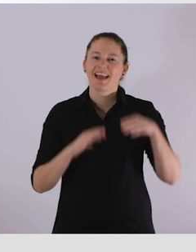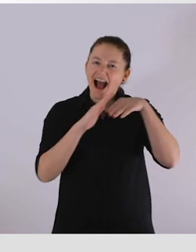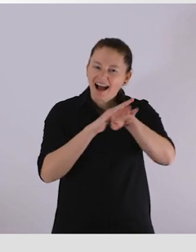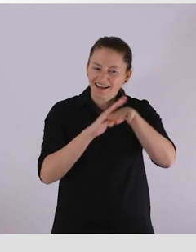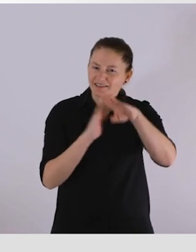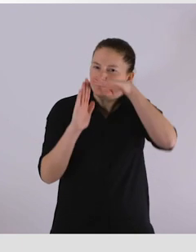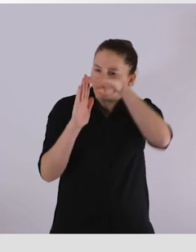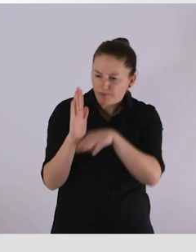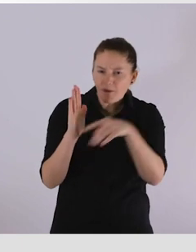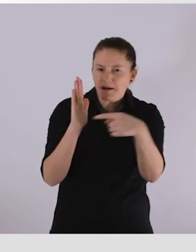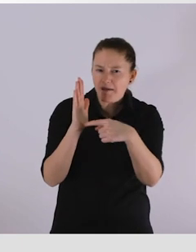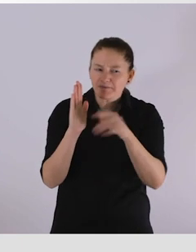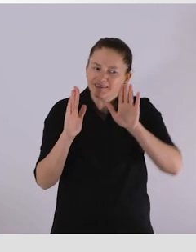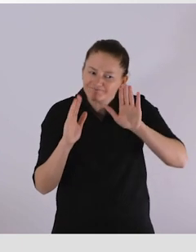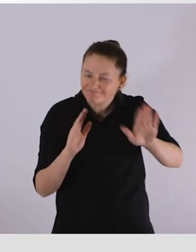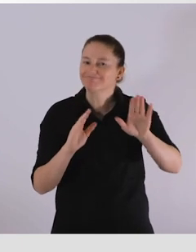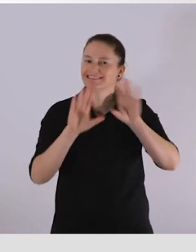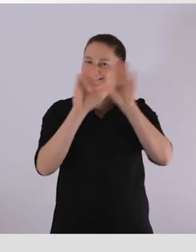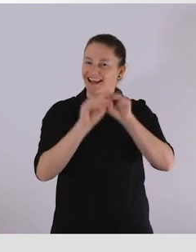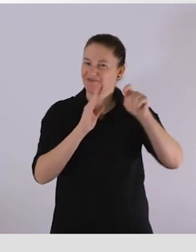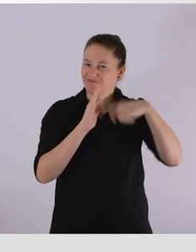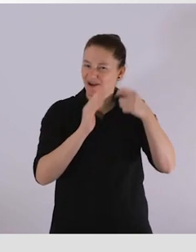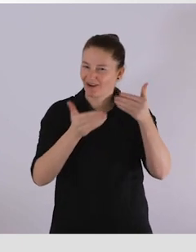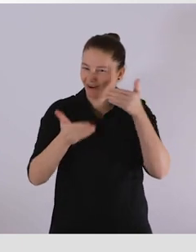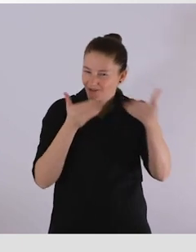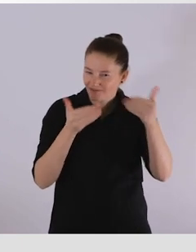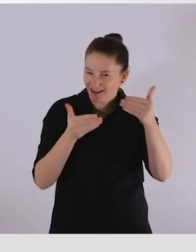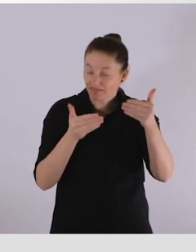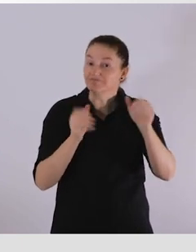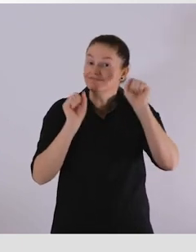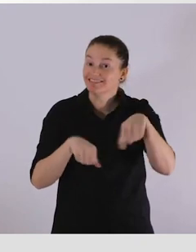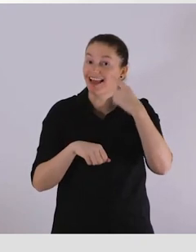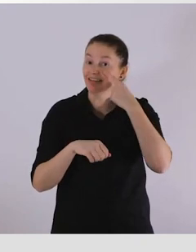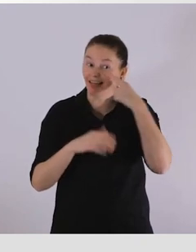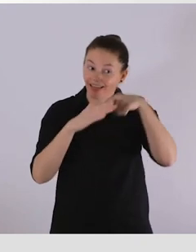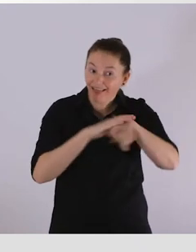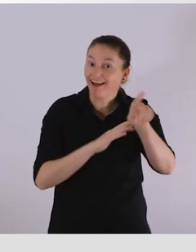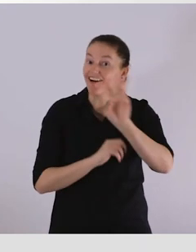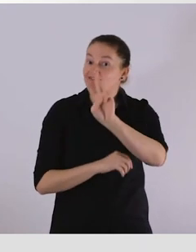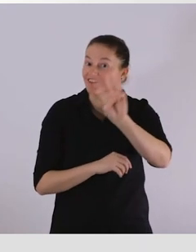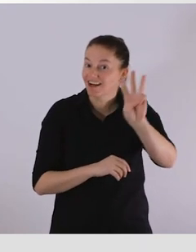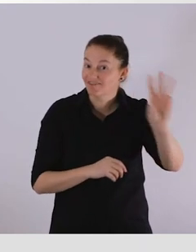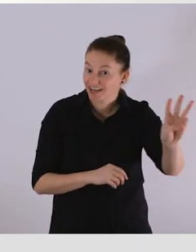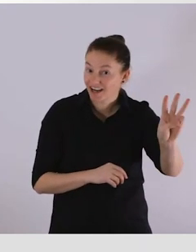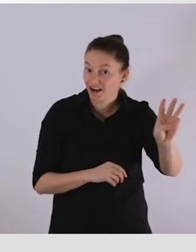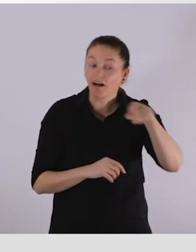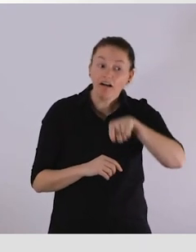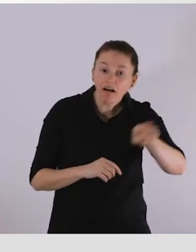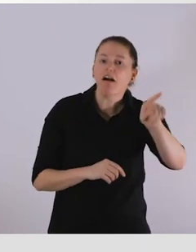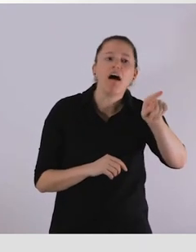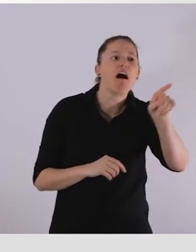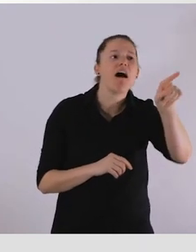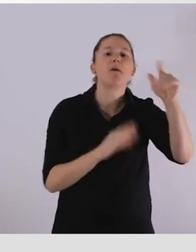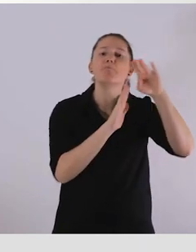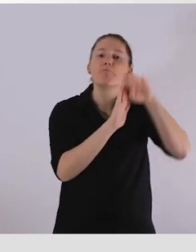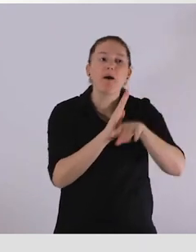The agenda for the Xero Project Conference is available online in HTML and also